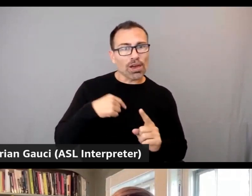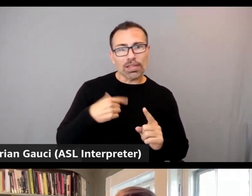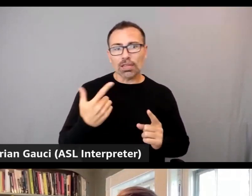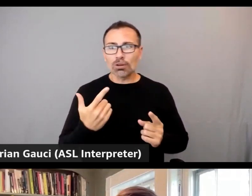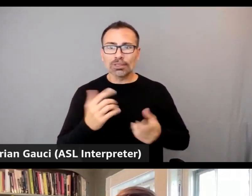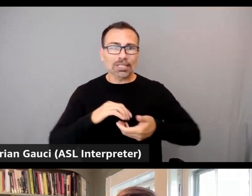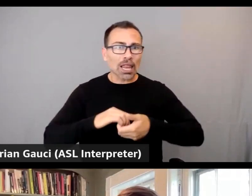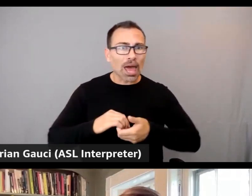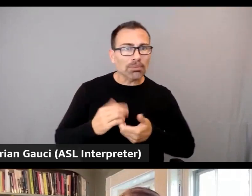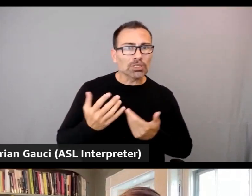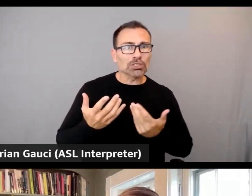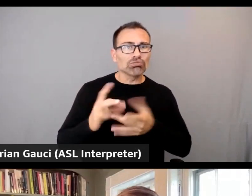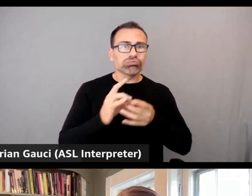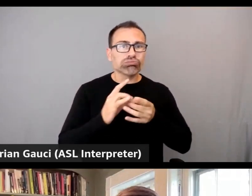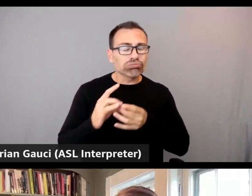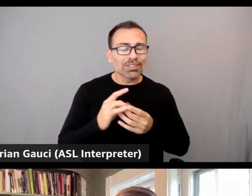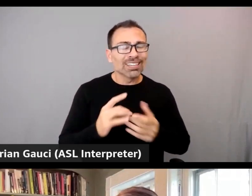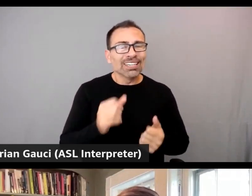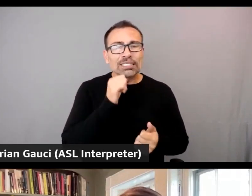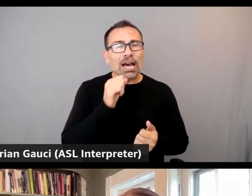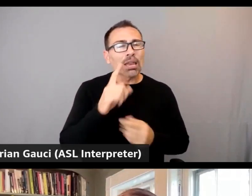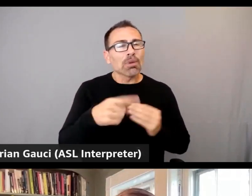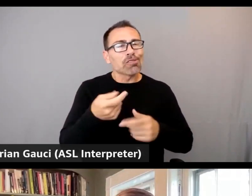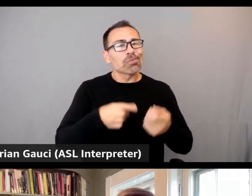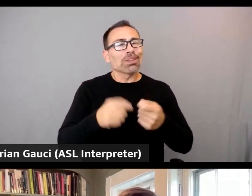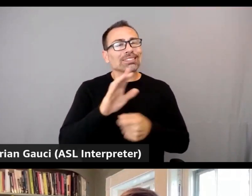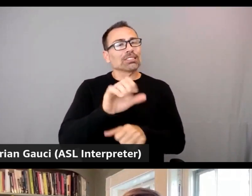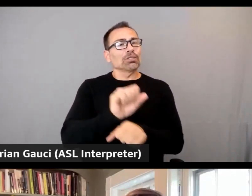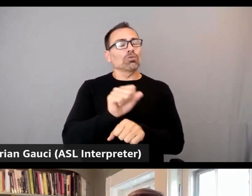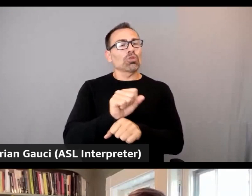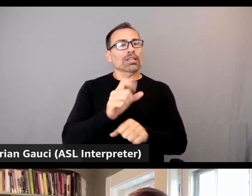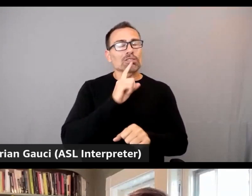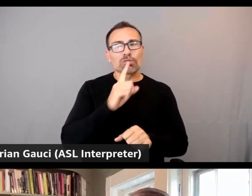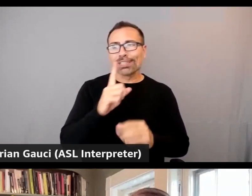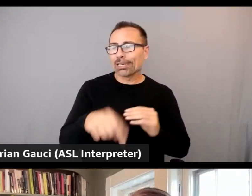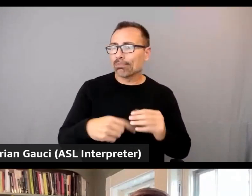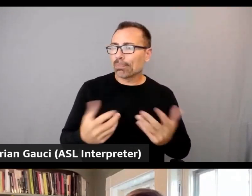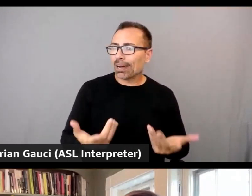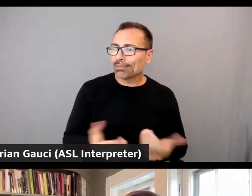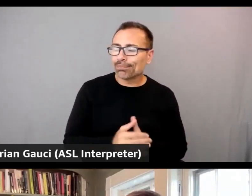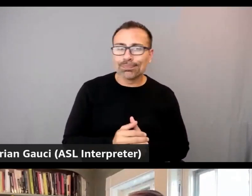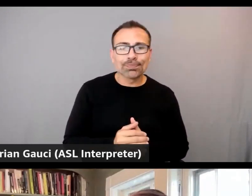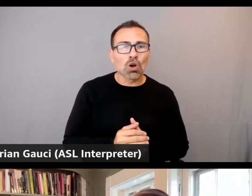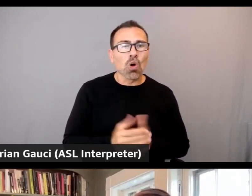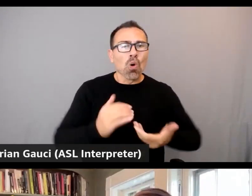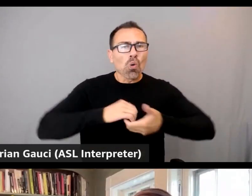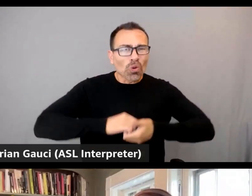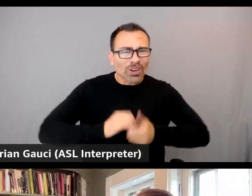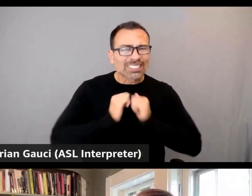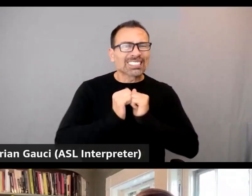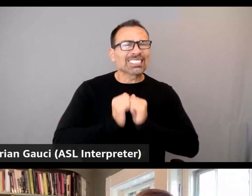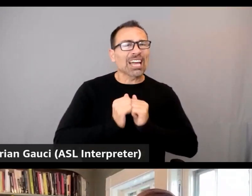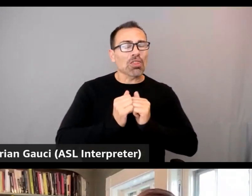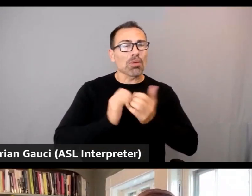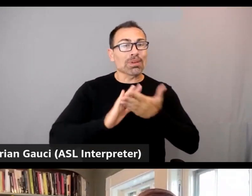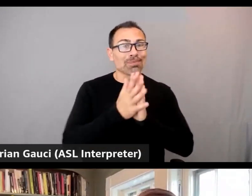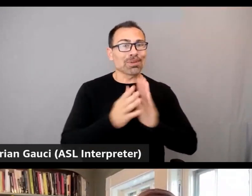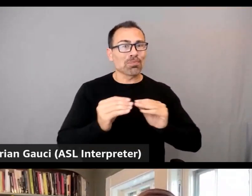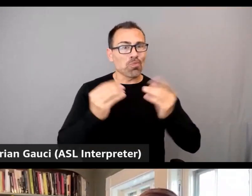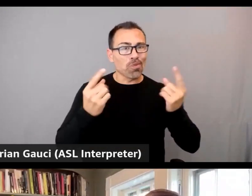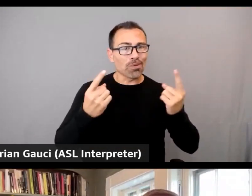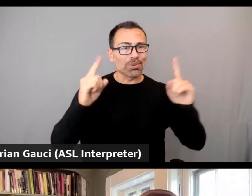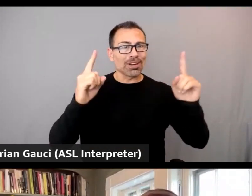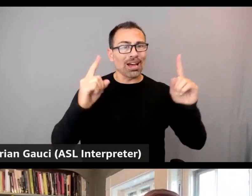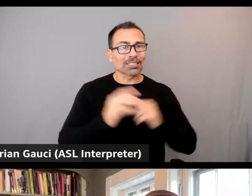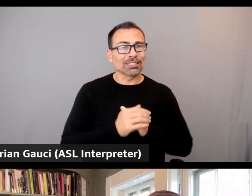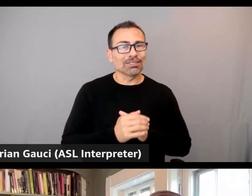So it's not about replacing your work. It's really about doing something together and being more productive as a result, almost like having a